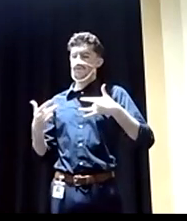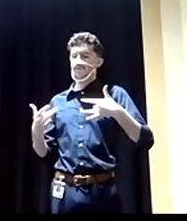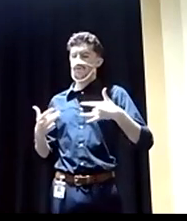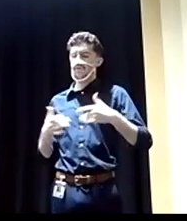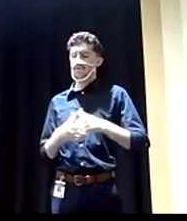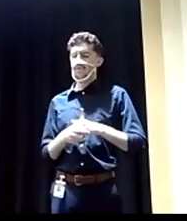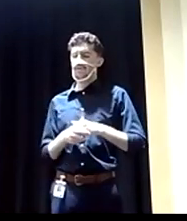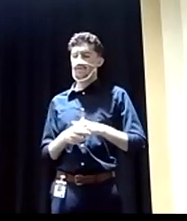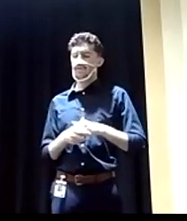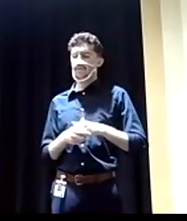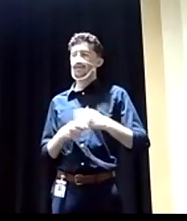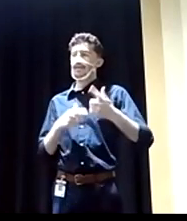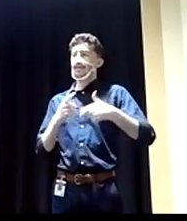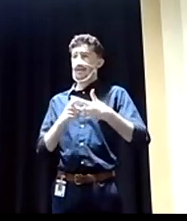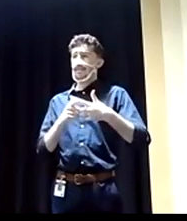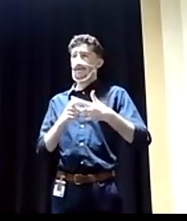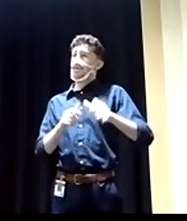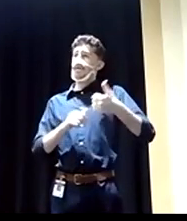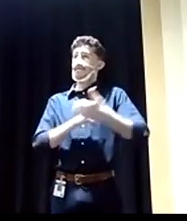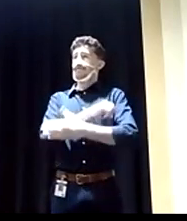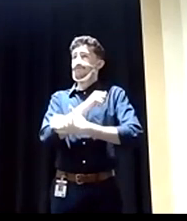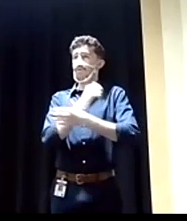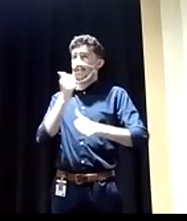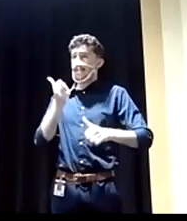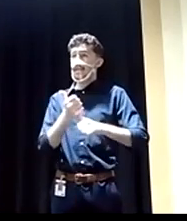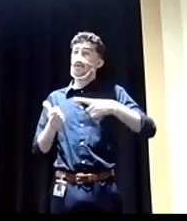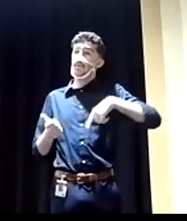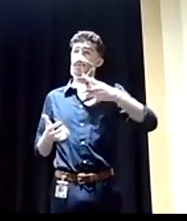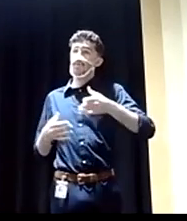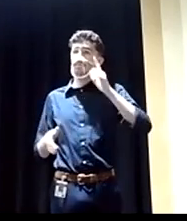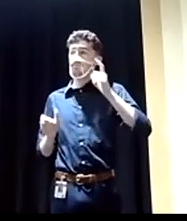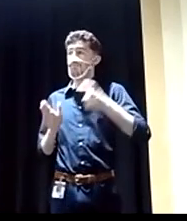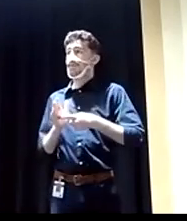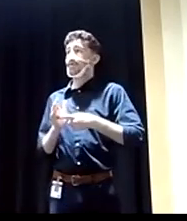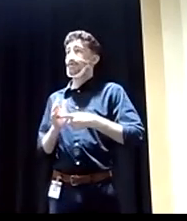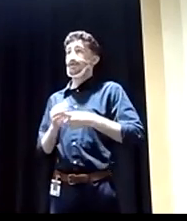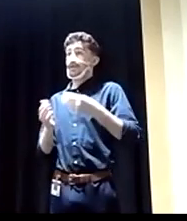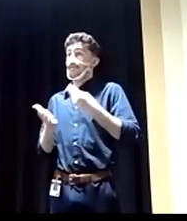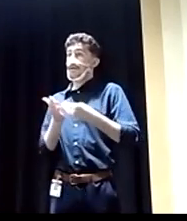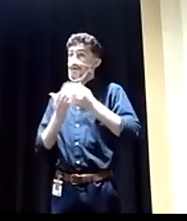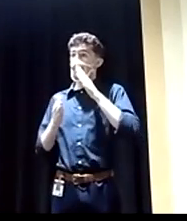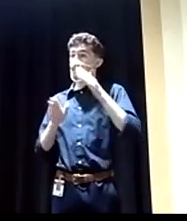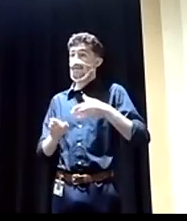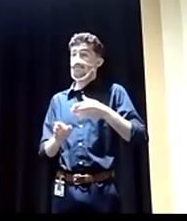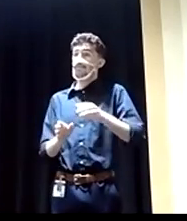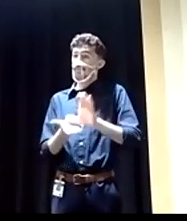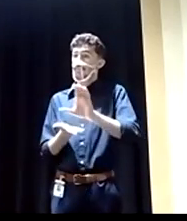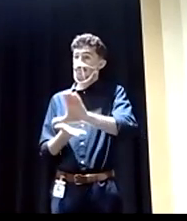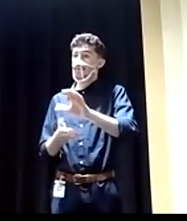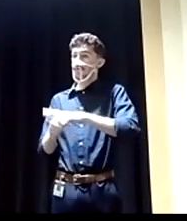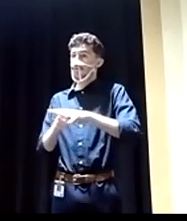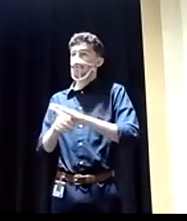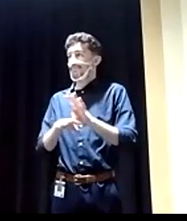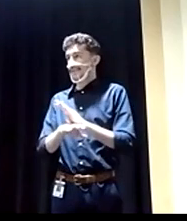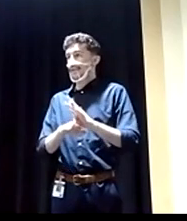foreign aid program, that they would like to see money really targeted towards more local businesses, that that is how our funds